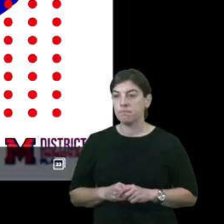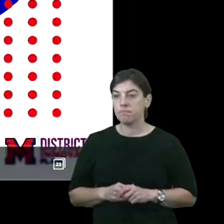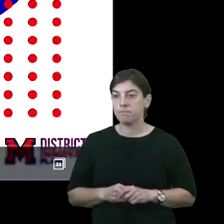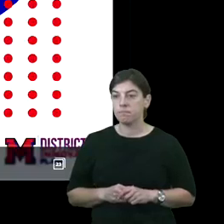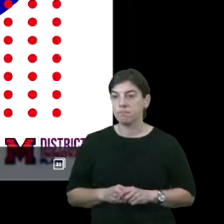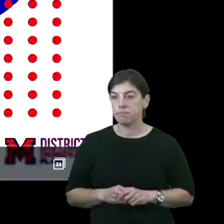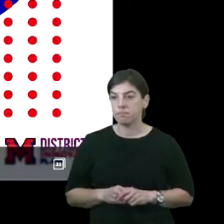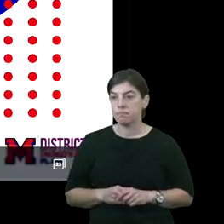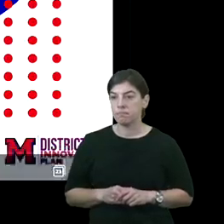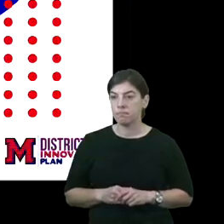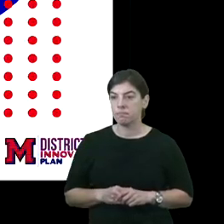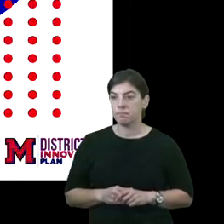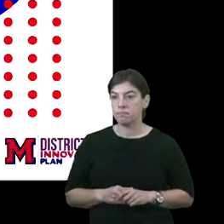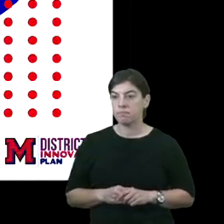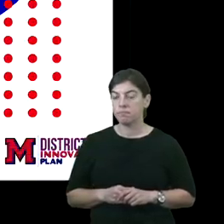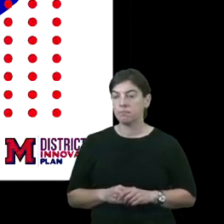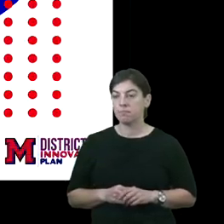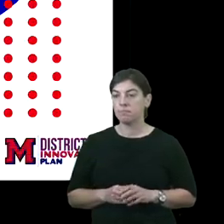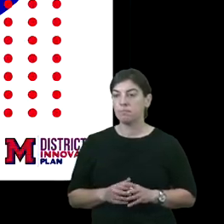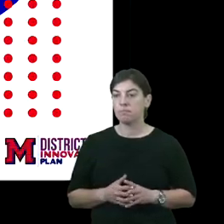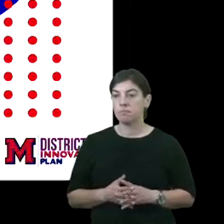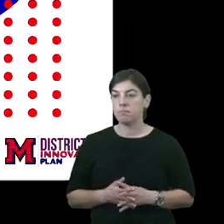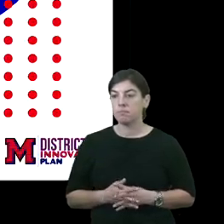Yes, ma'am. Will you? Yes.